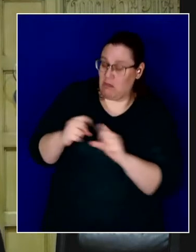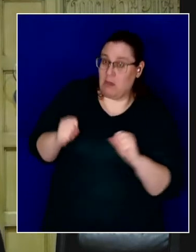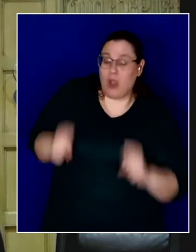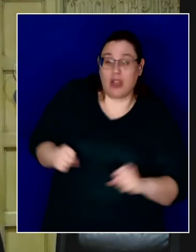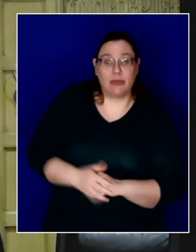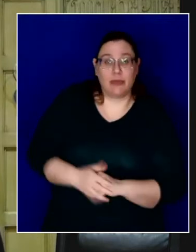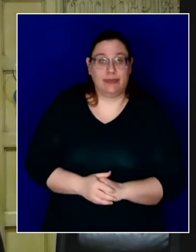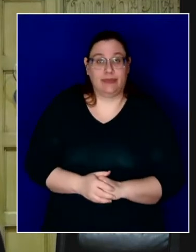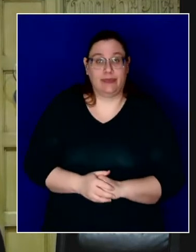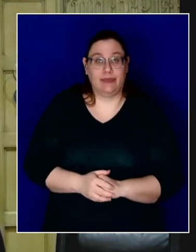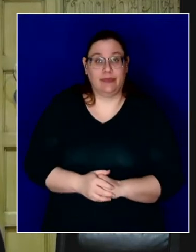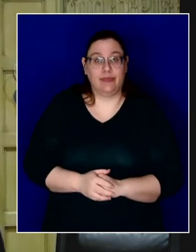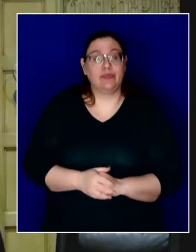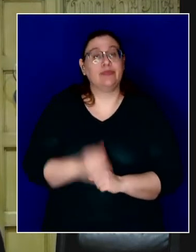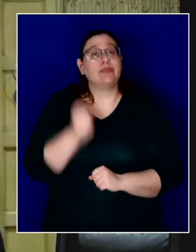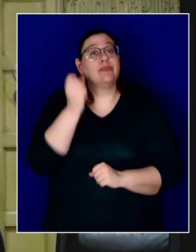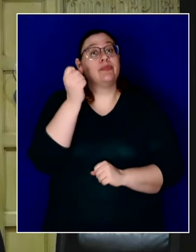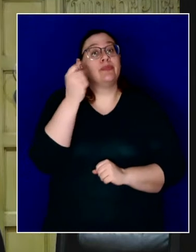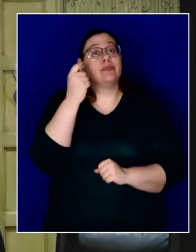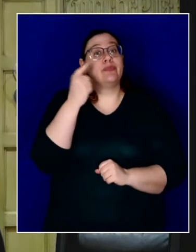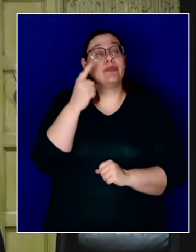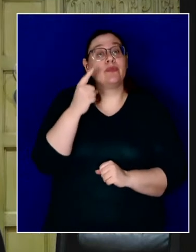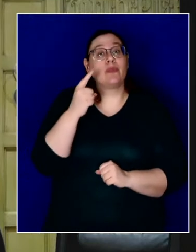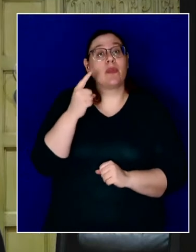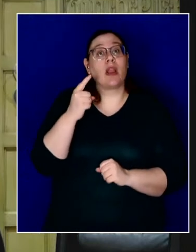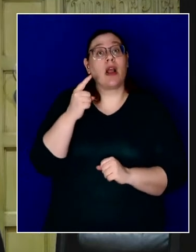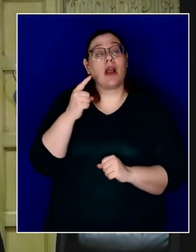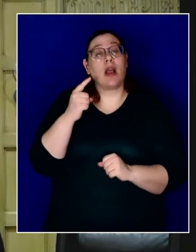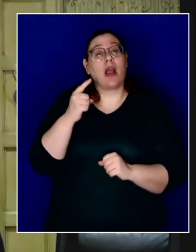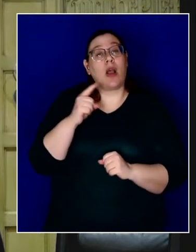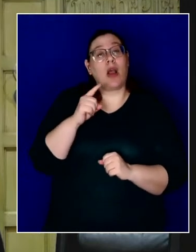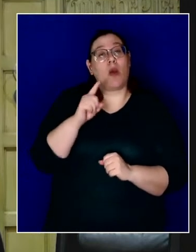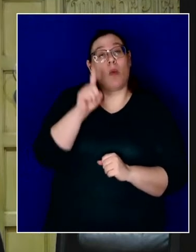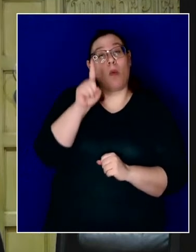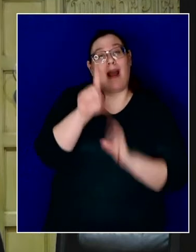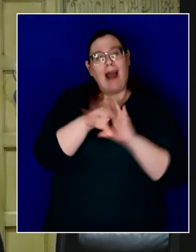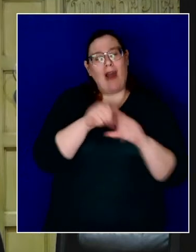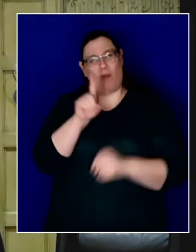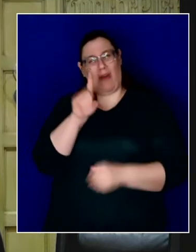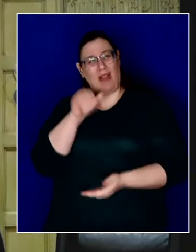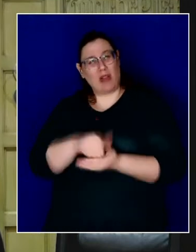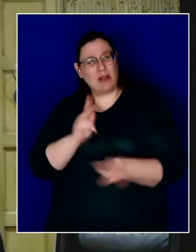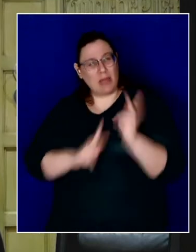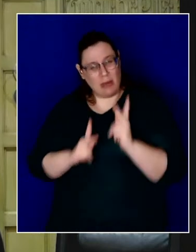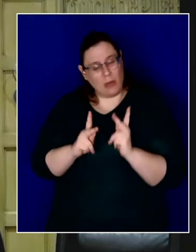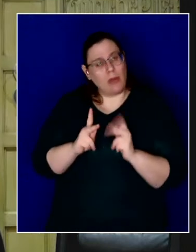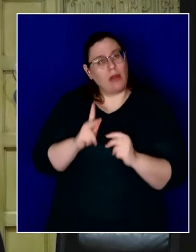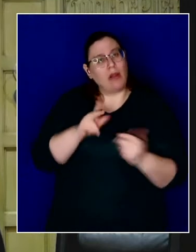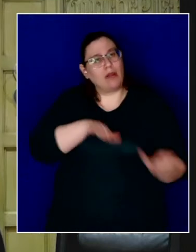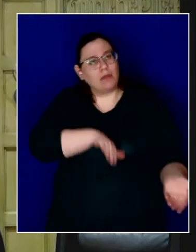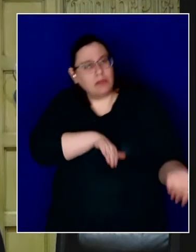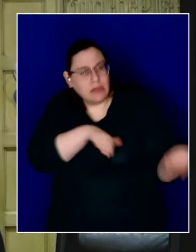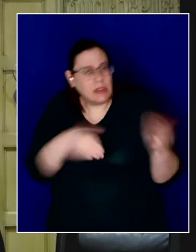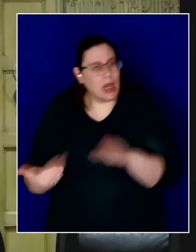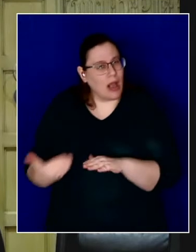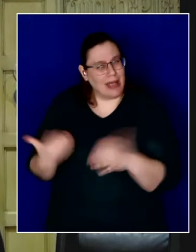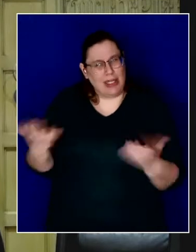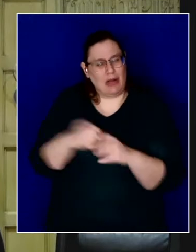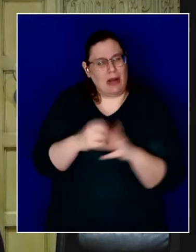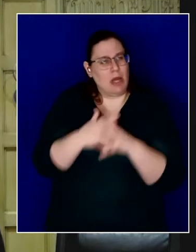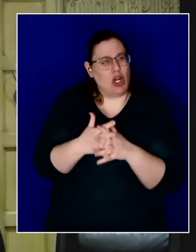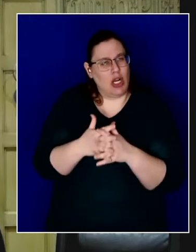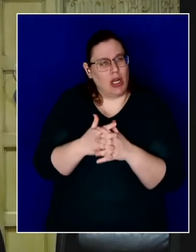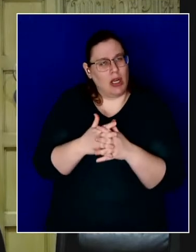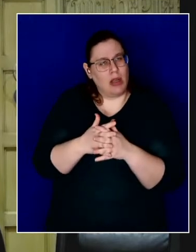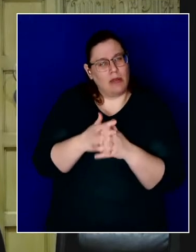every 1,000 Americans has now lost their life to COVID-19. One in 1,000 of